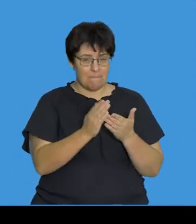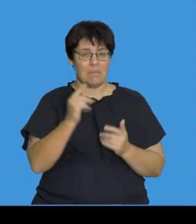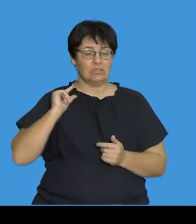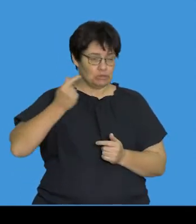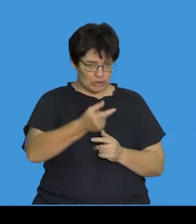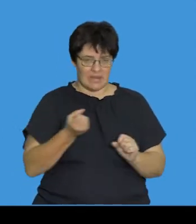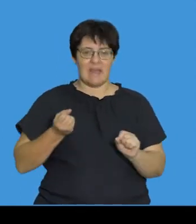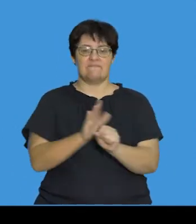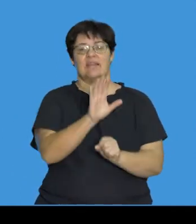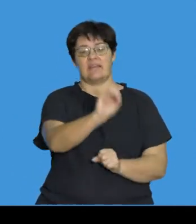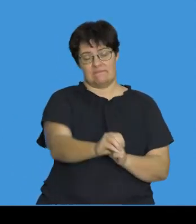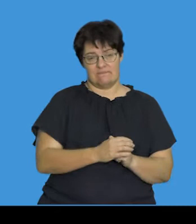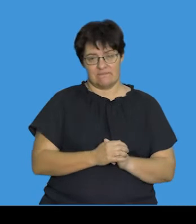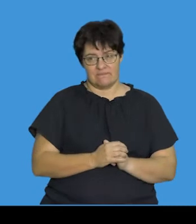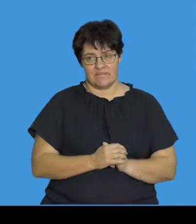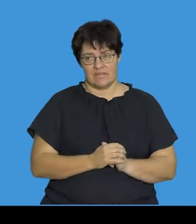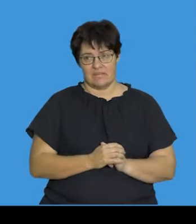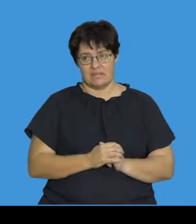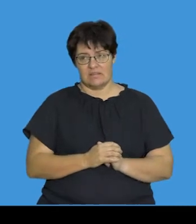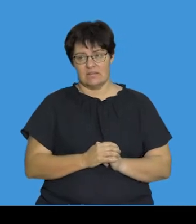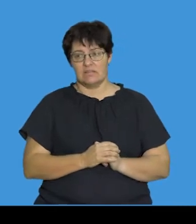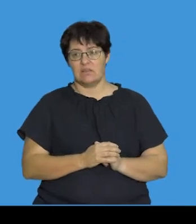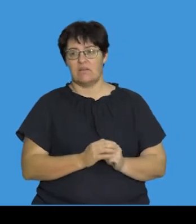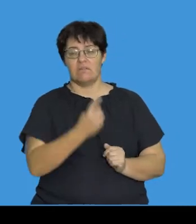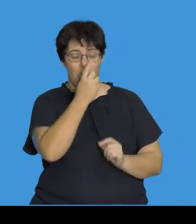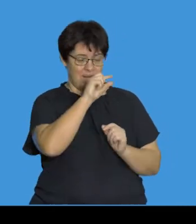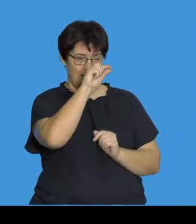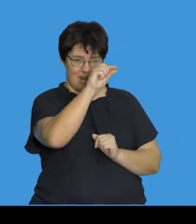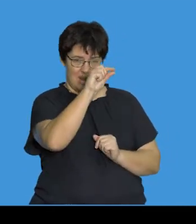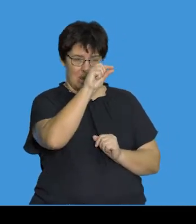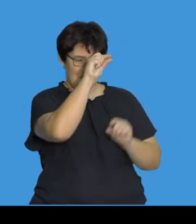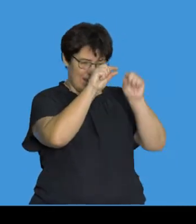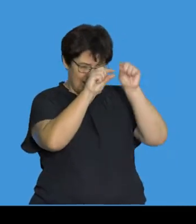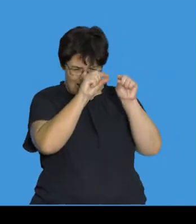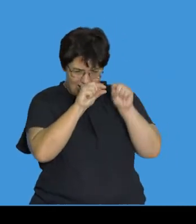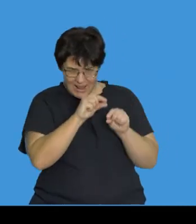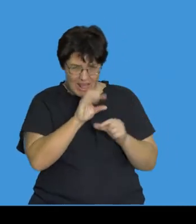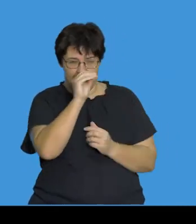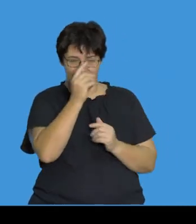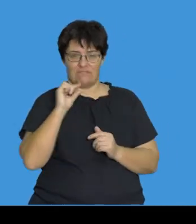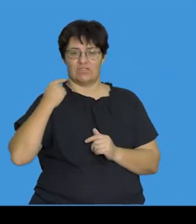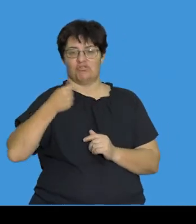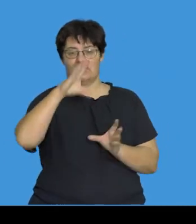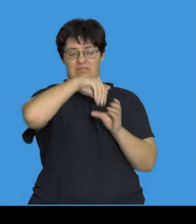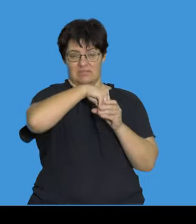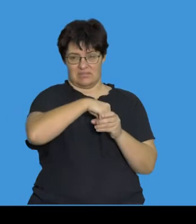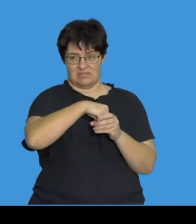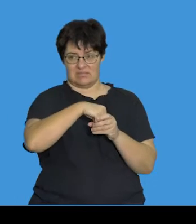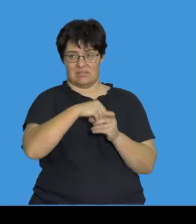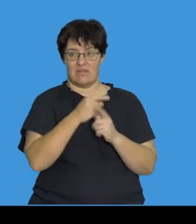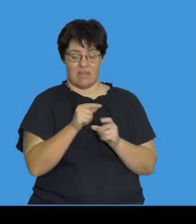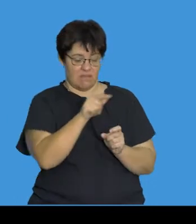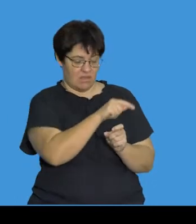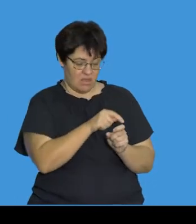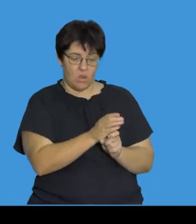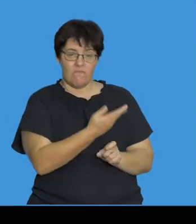that are affected. If we try and unpack this and refer to this chromosome, it consists of many genes. And so, if we have